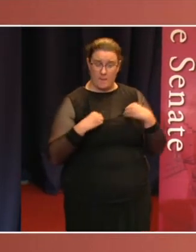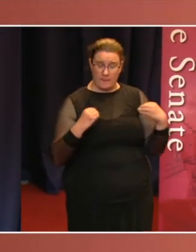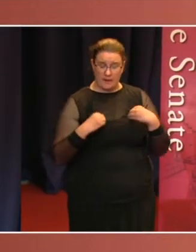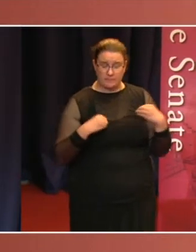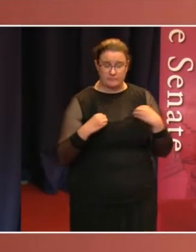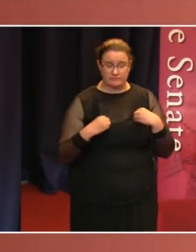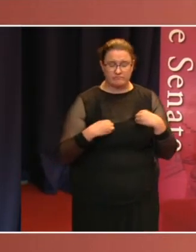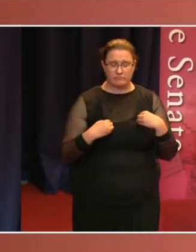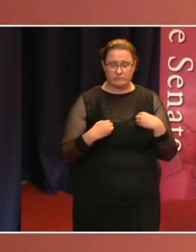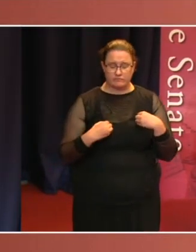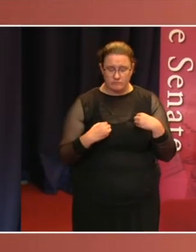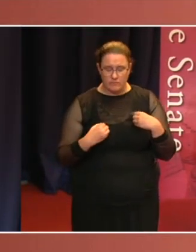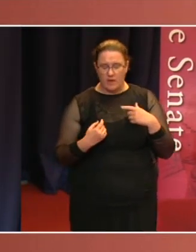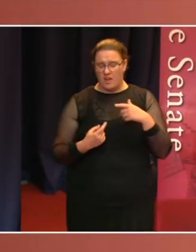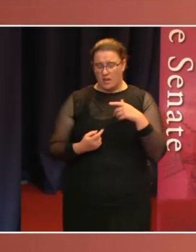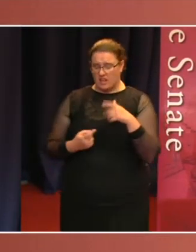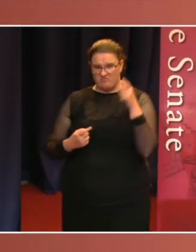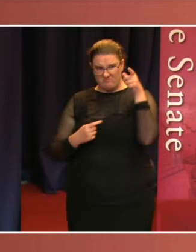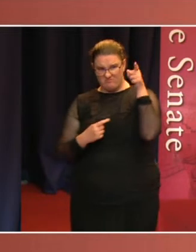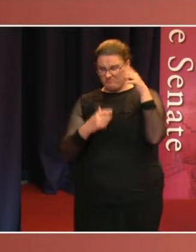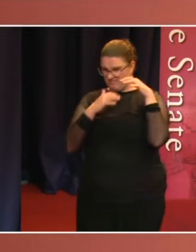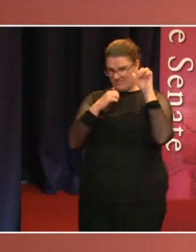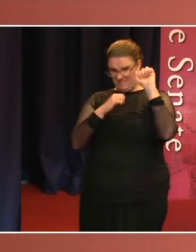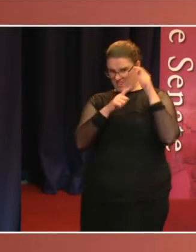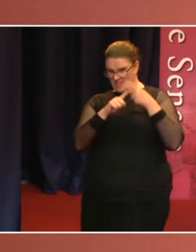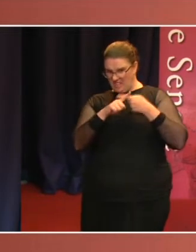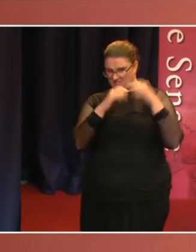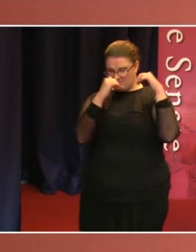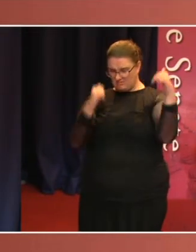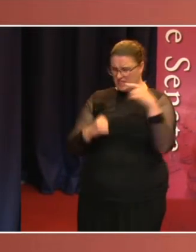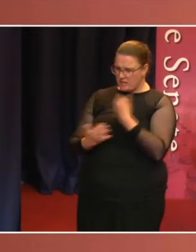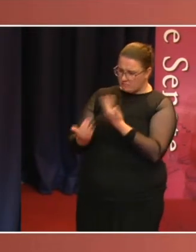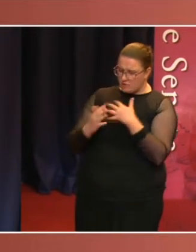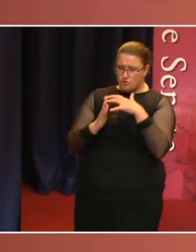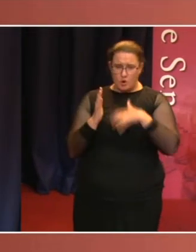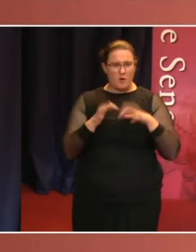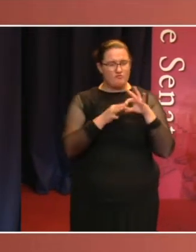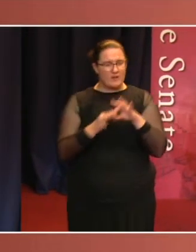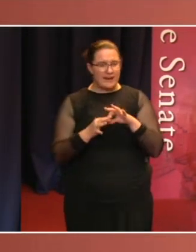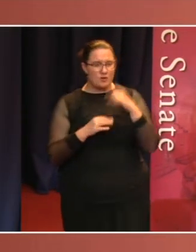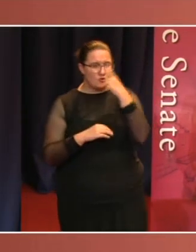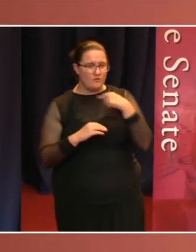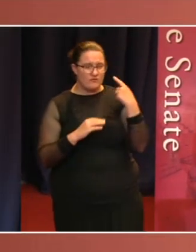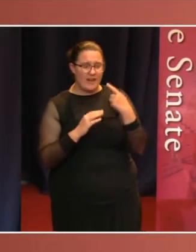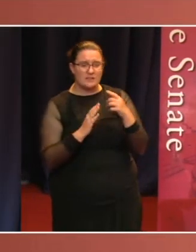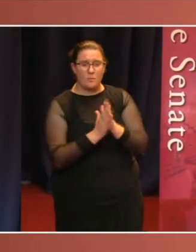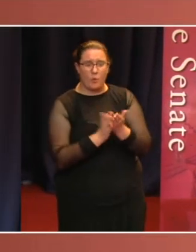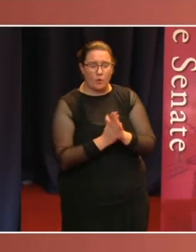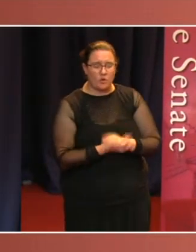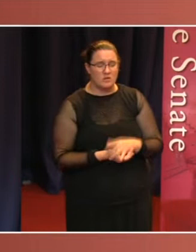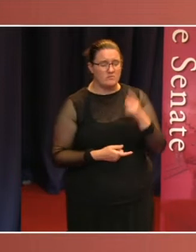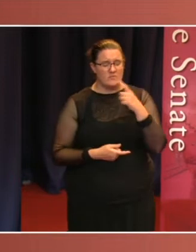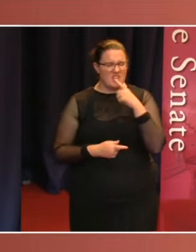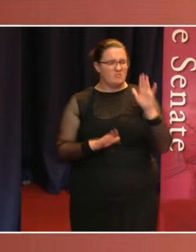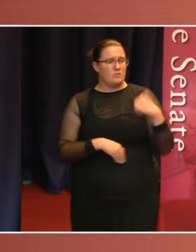of a House of Commons parliamentary committee. The sergeant-at-arms was dispatched to bring the